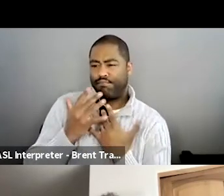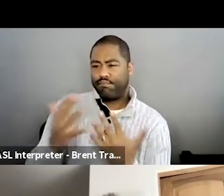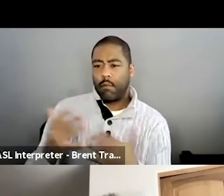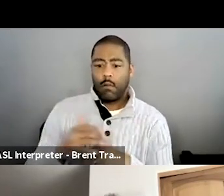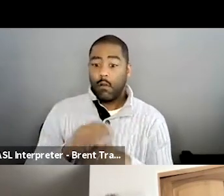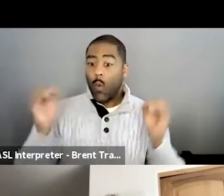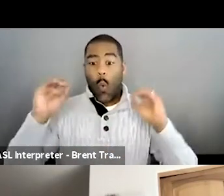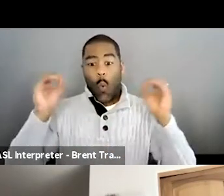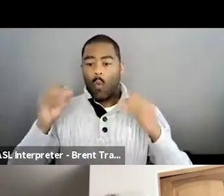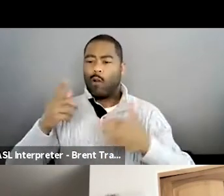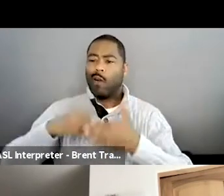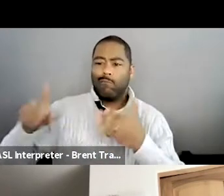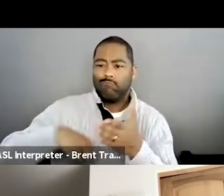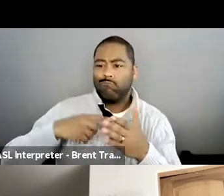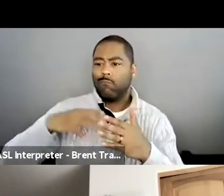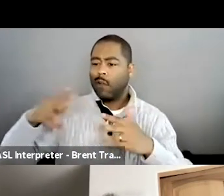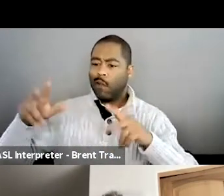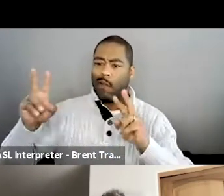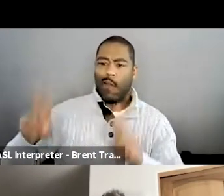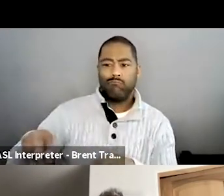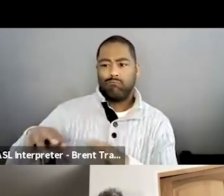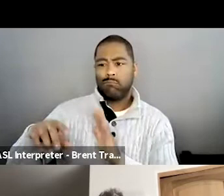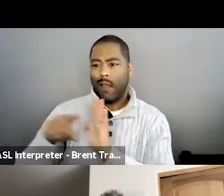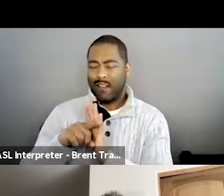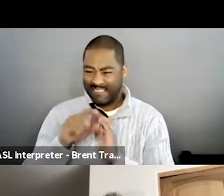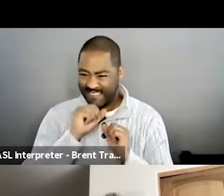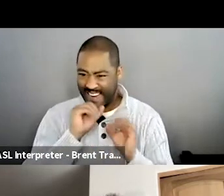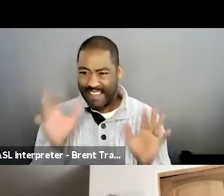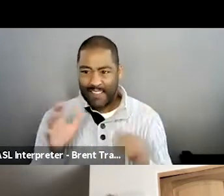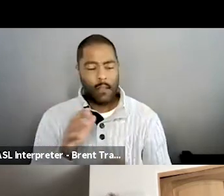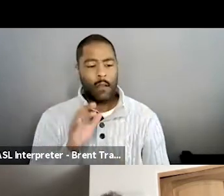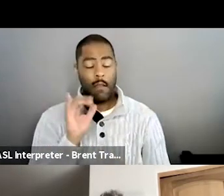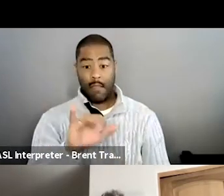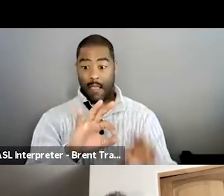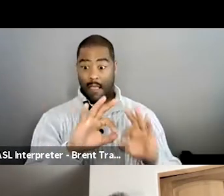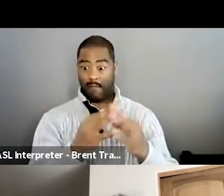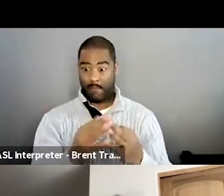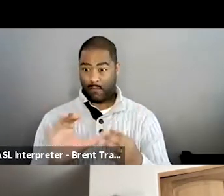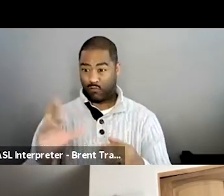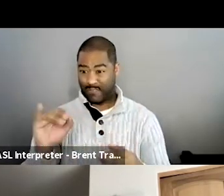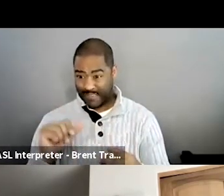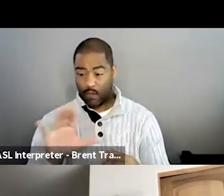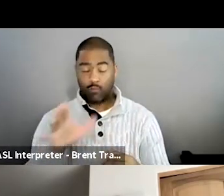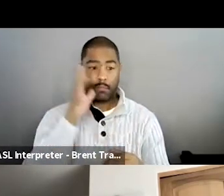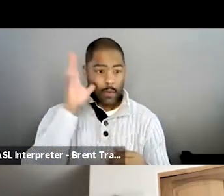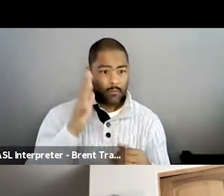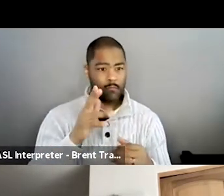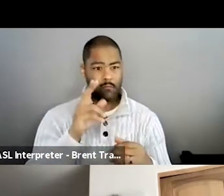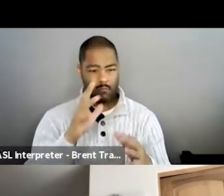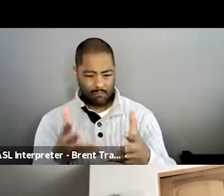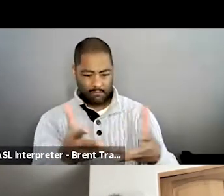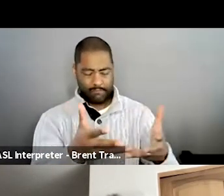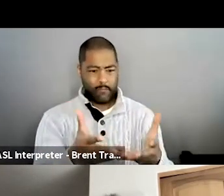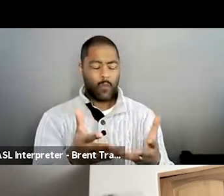criticism, which, you know, so it was really kind of a very beautiful thing for me. I knew going in, but then seeing it, and then I just sort of, at